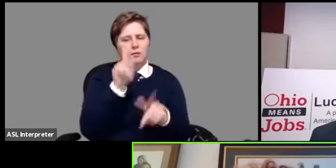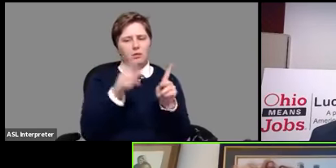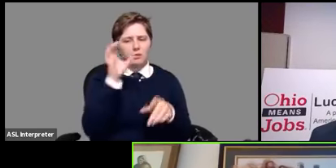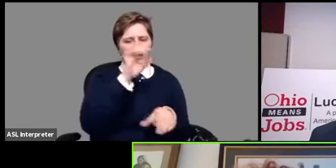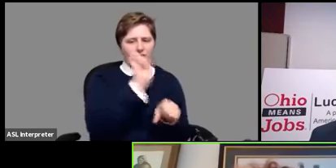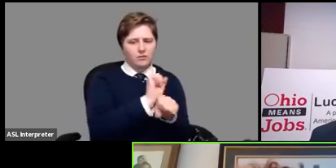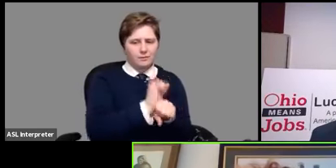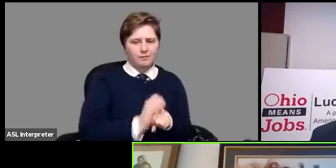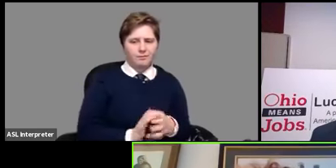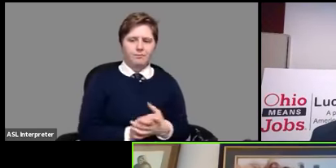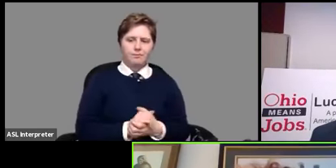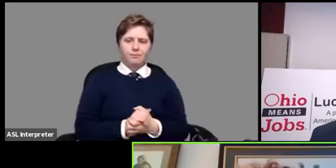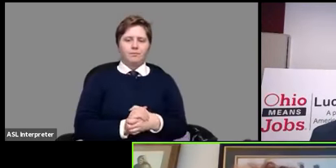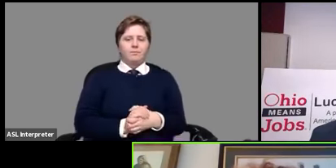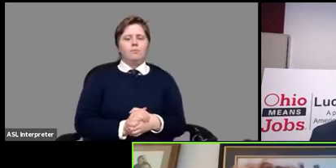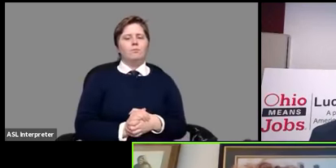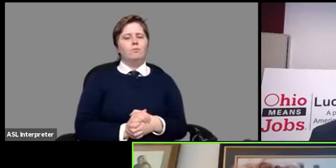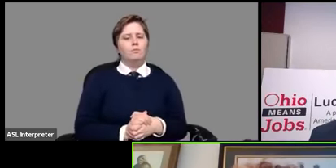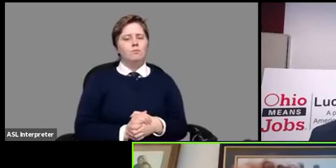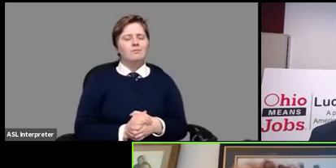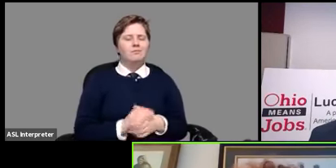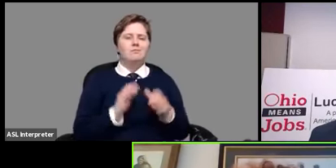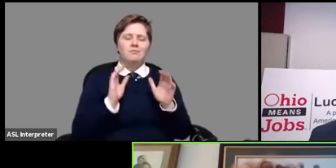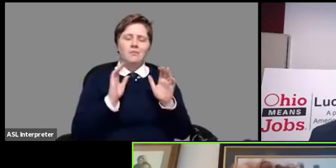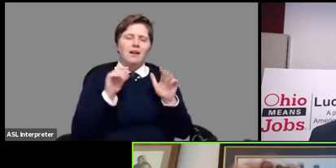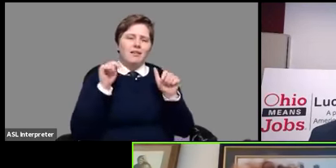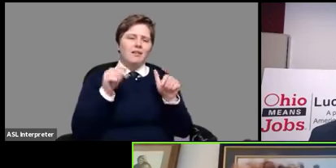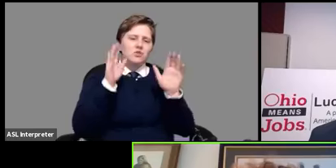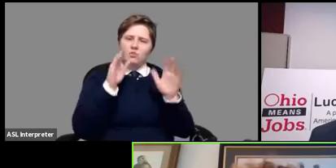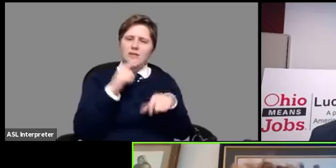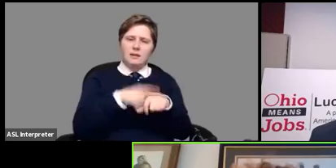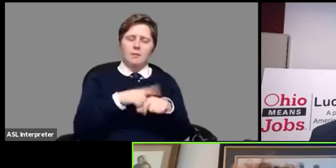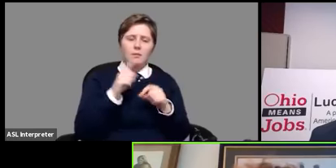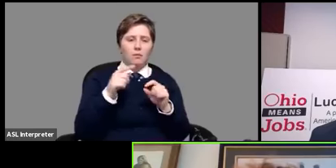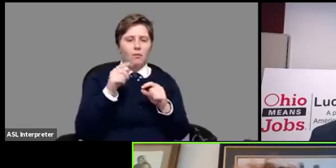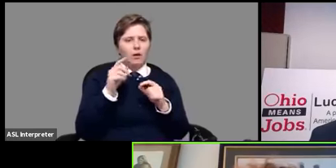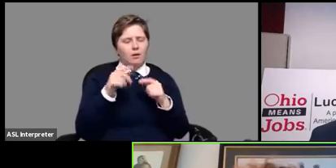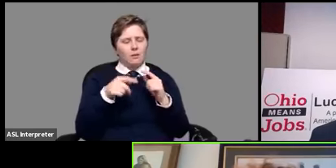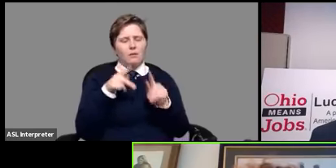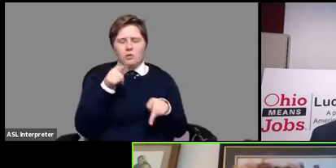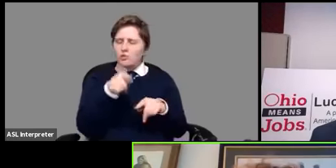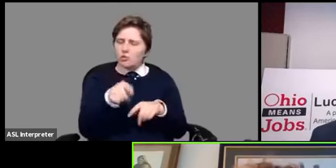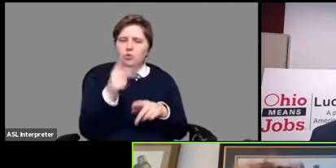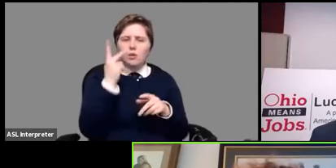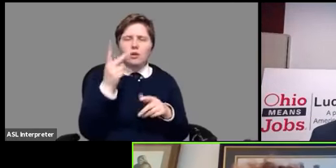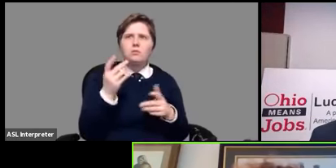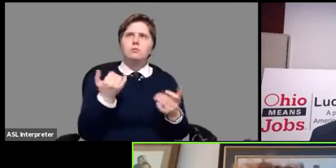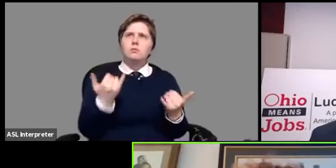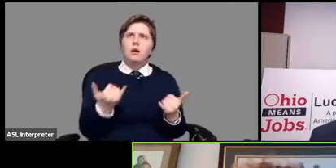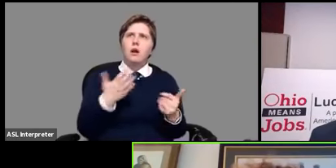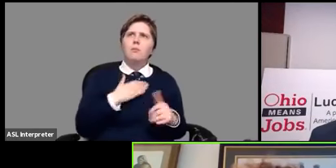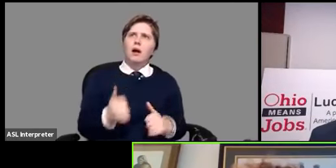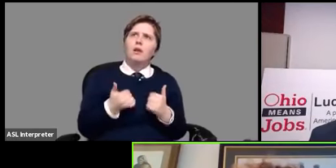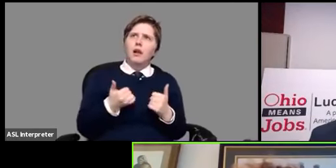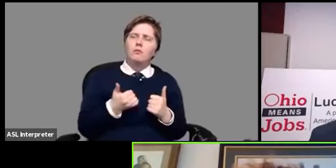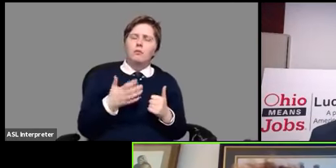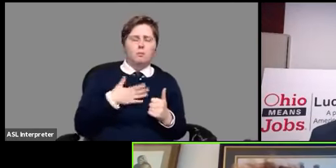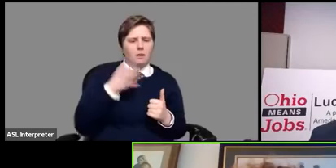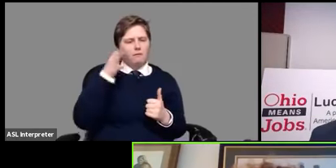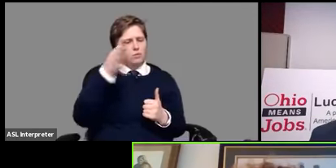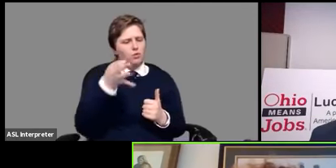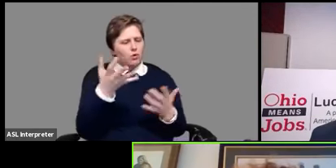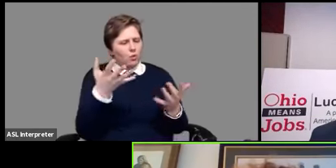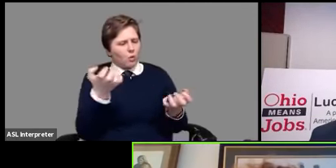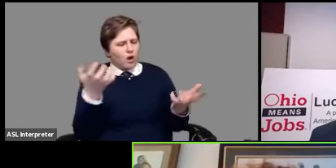this is a great time would you not agree to take a look at where you are in your life and and where you'd like your life to be